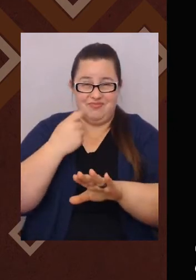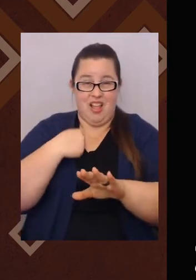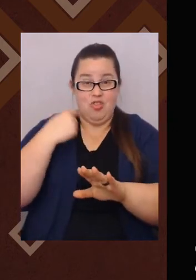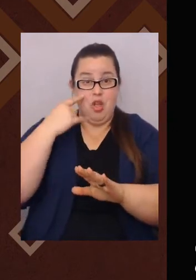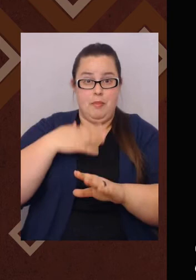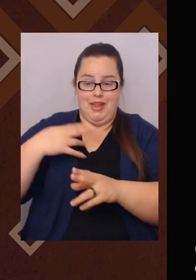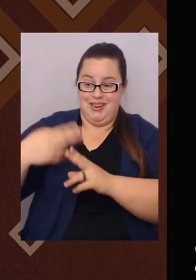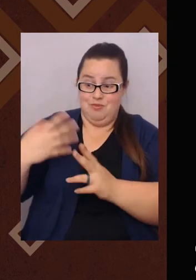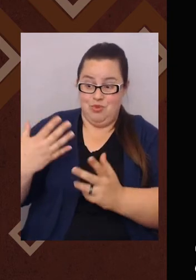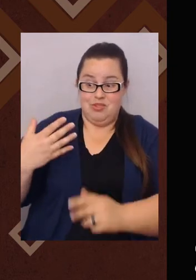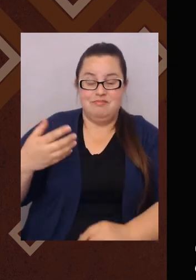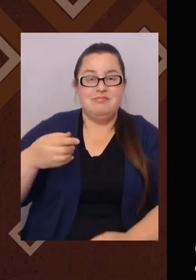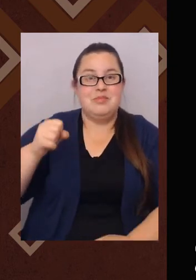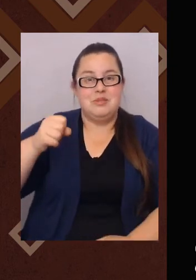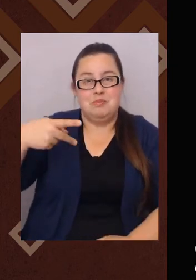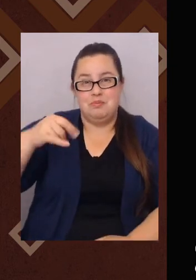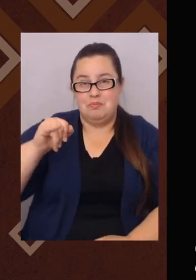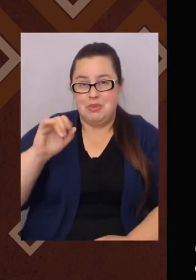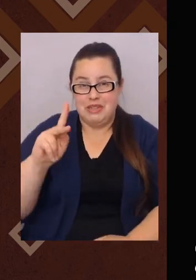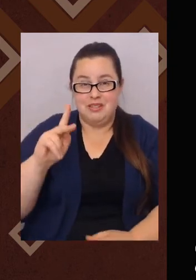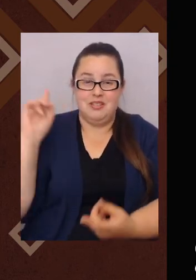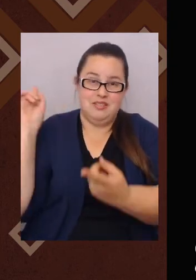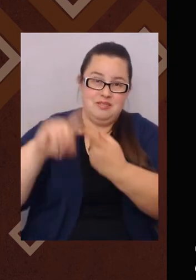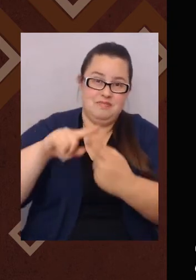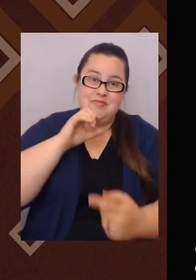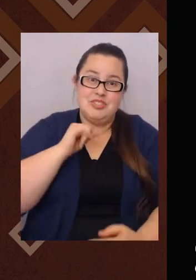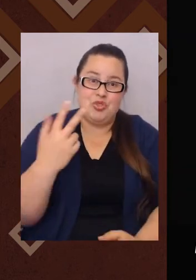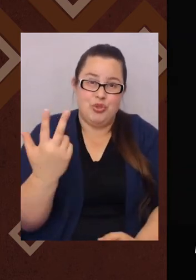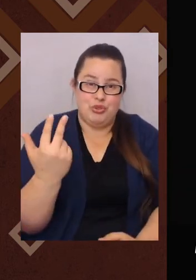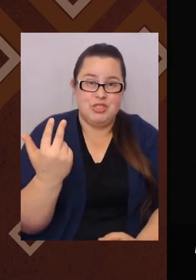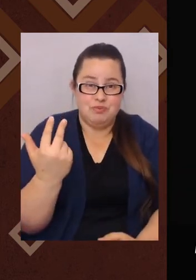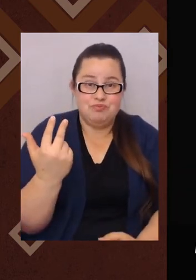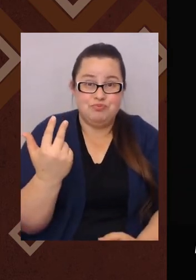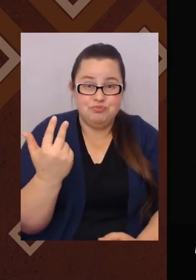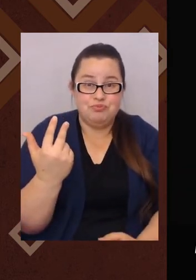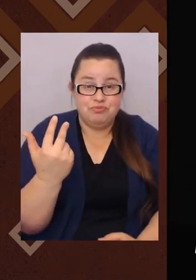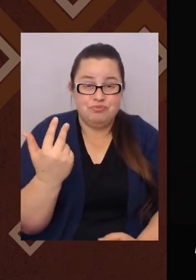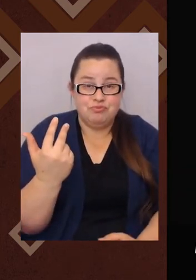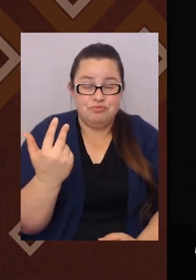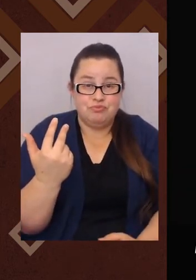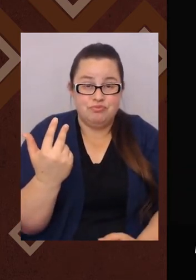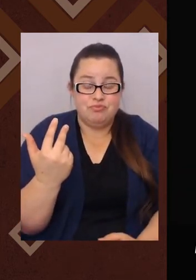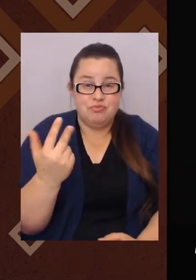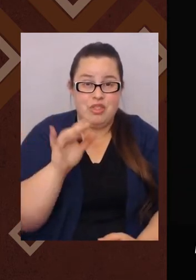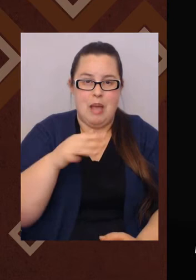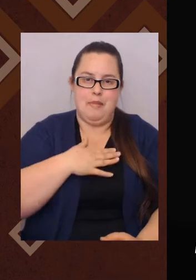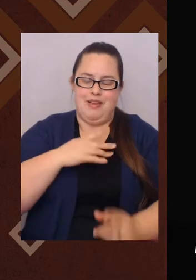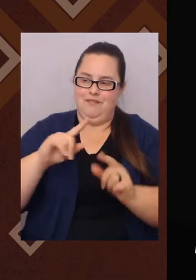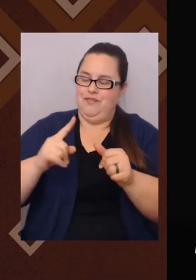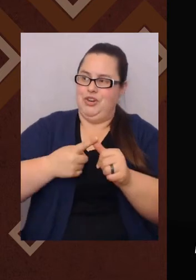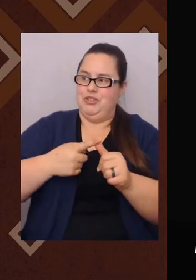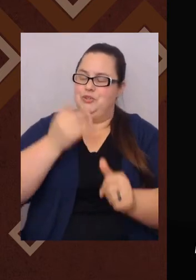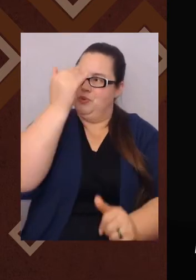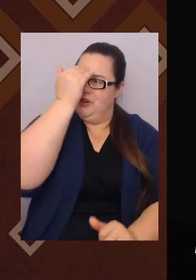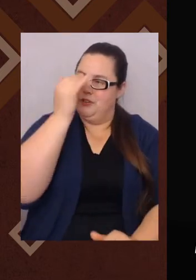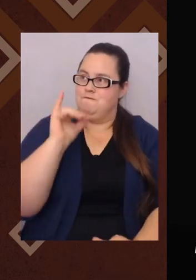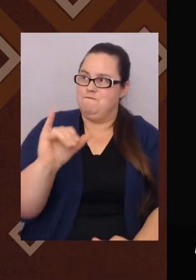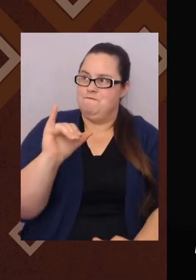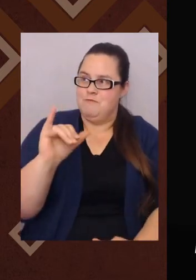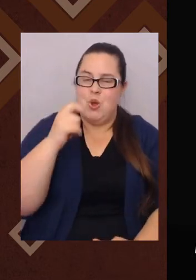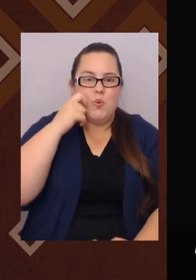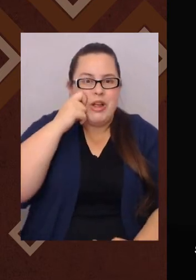Latin Americans, as Hispanics in the U.S., there's a community that gets built regardless